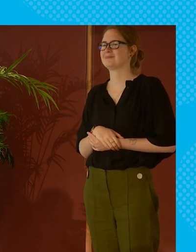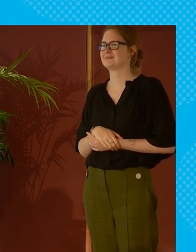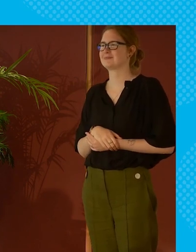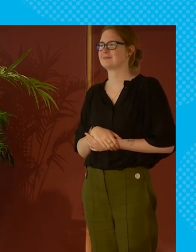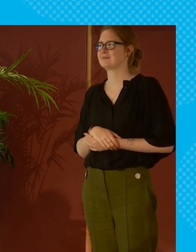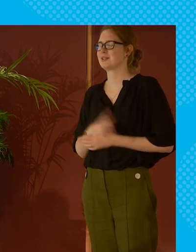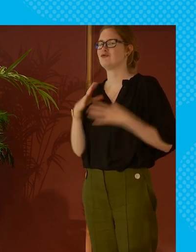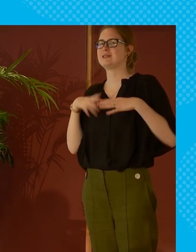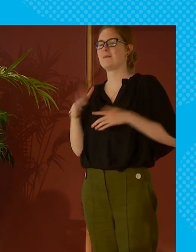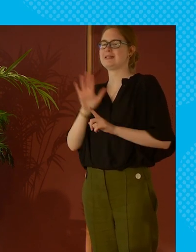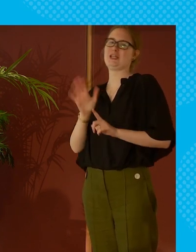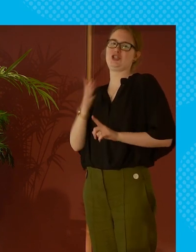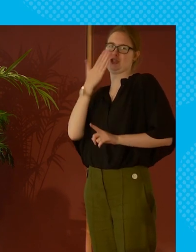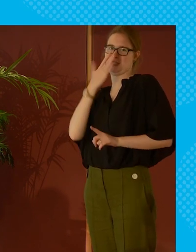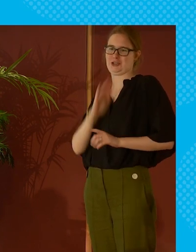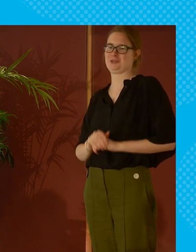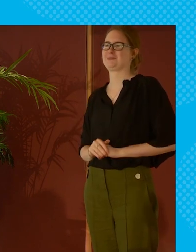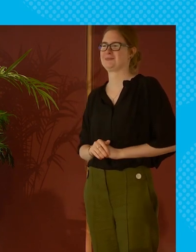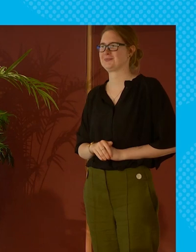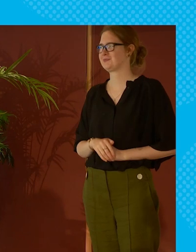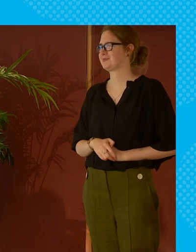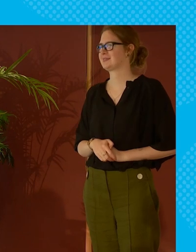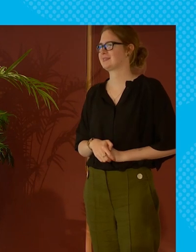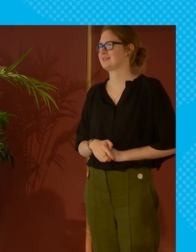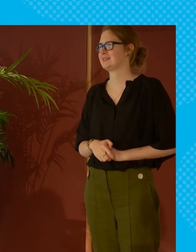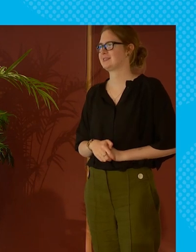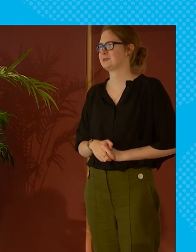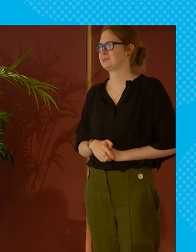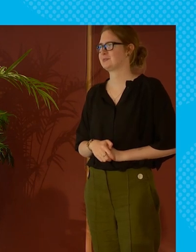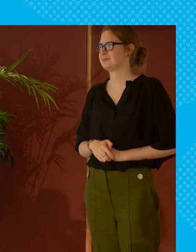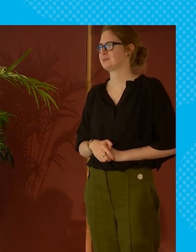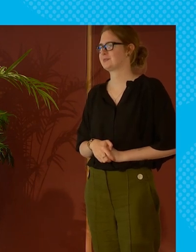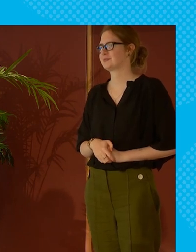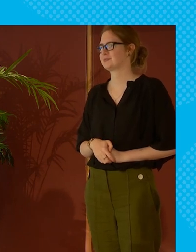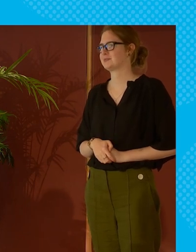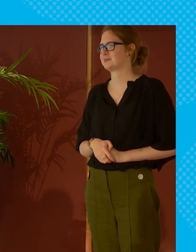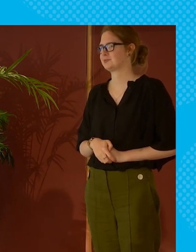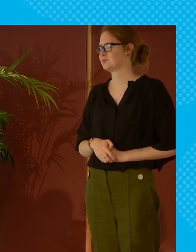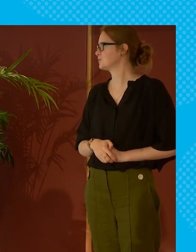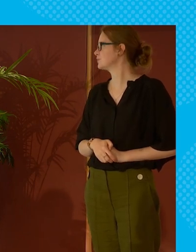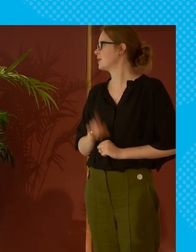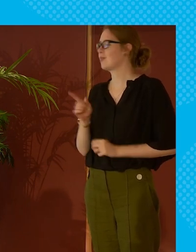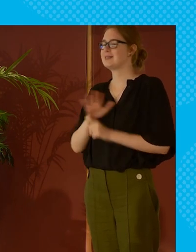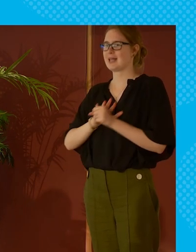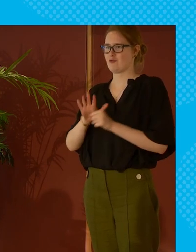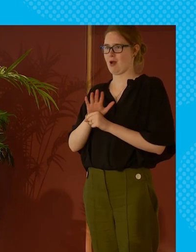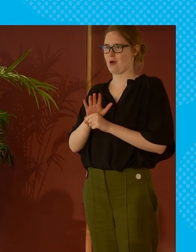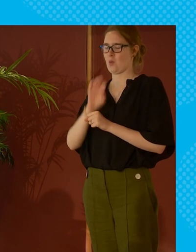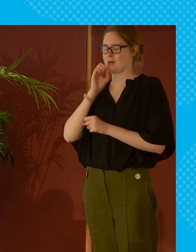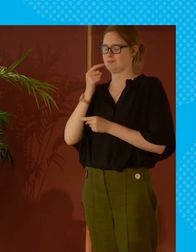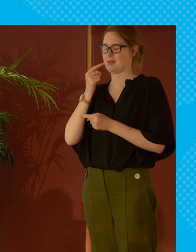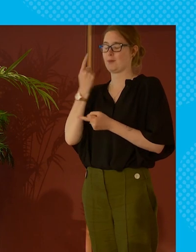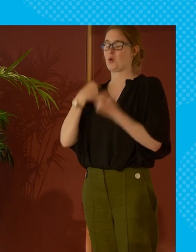brush retirement ish ish yeah yeah this is an area where and